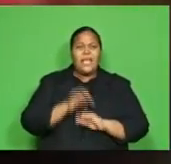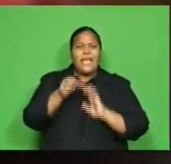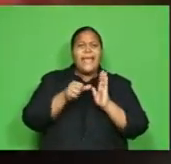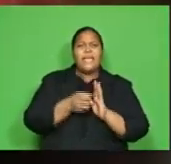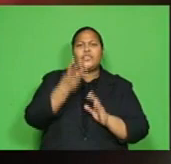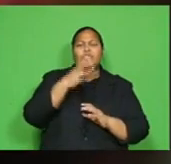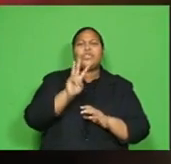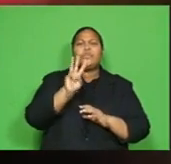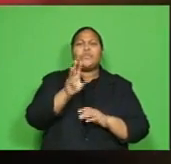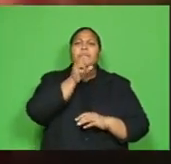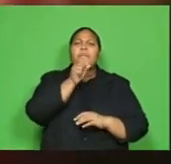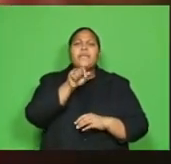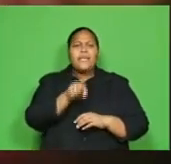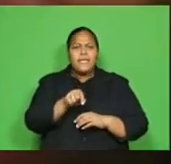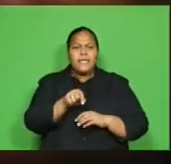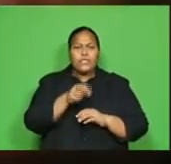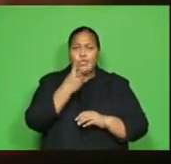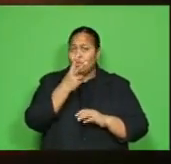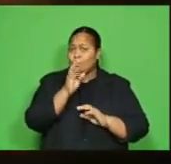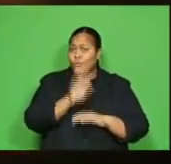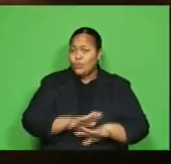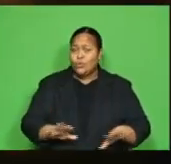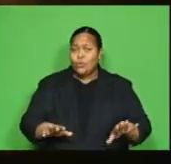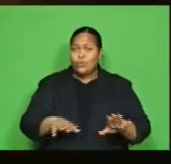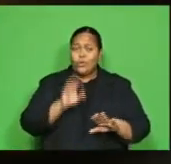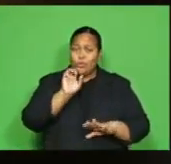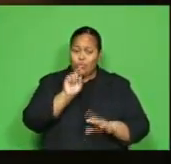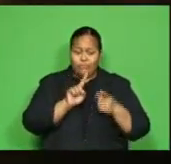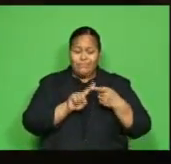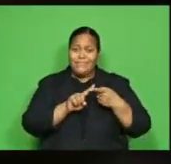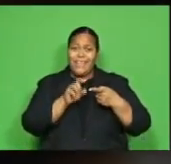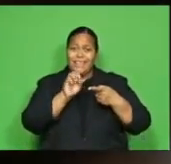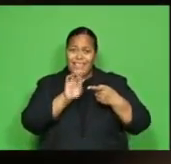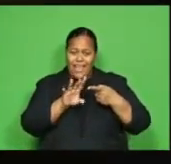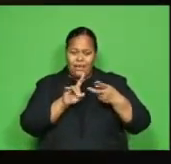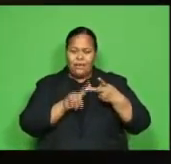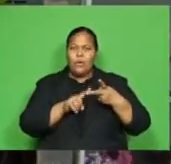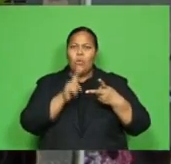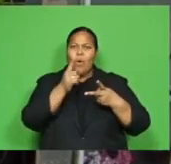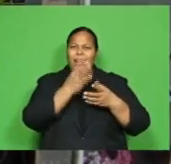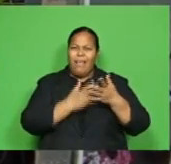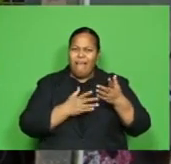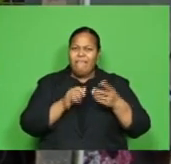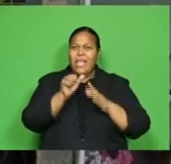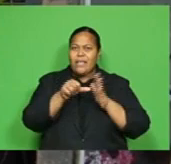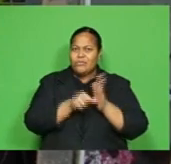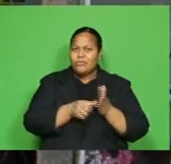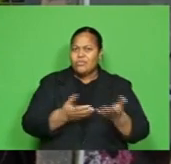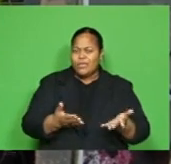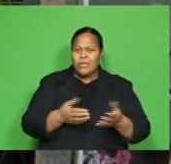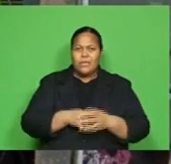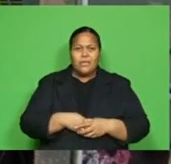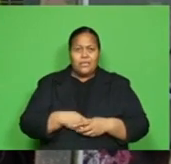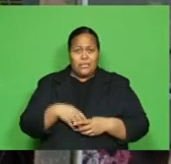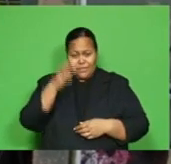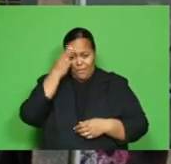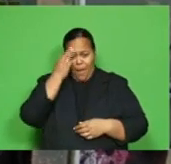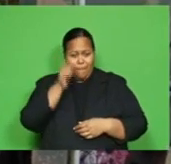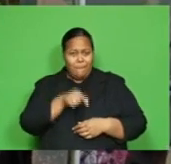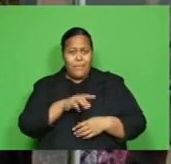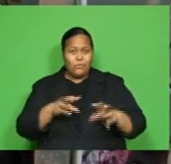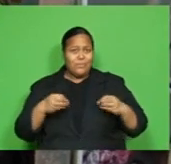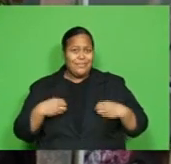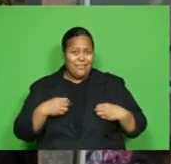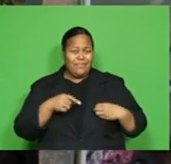sweat with his two children aged 10 and one and a half years. His mother-in-law, Vishal Devi, says she got a call from one of the neighbours